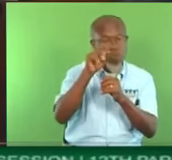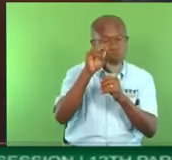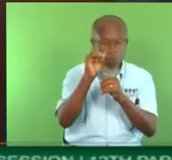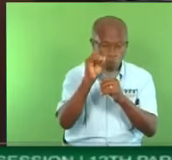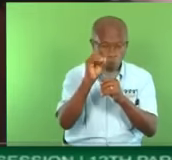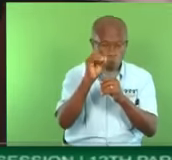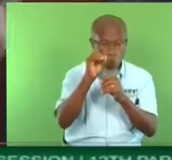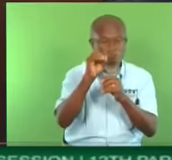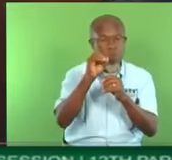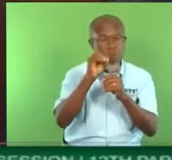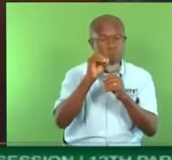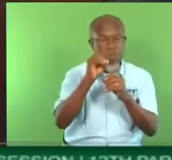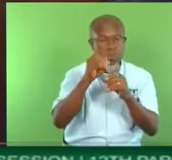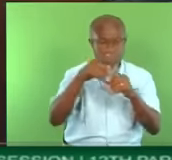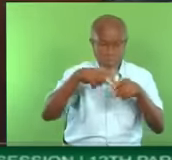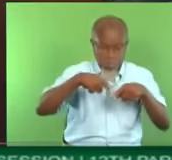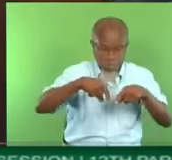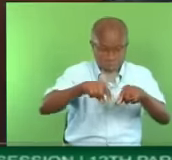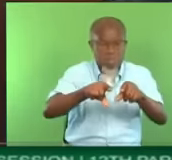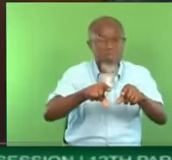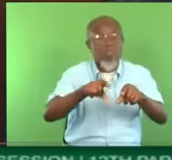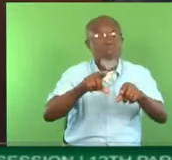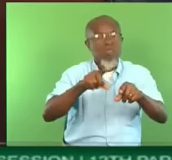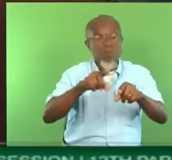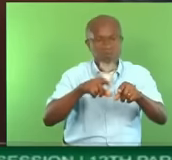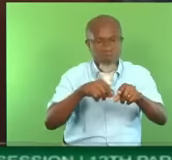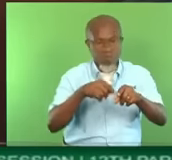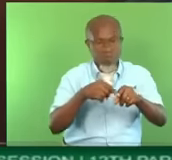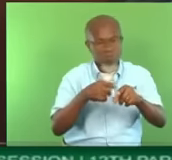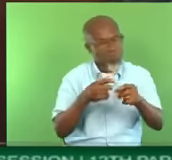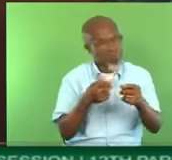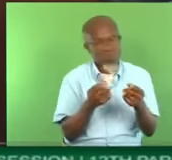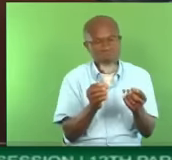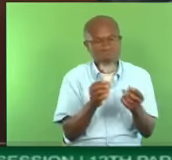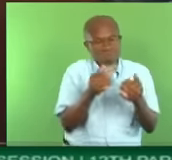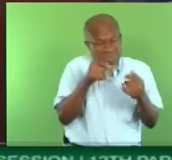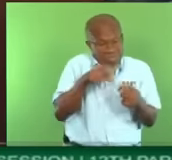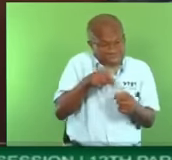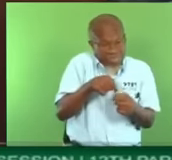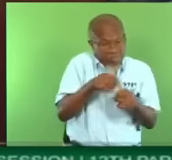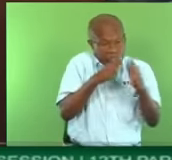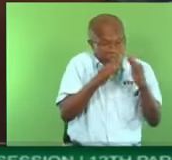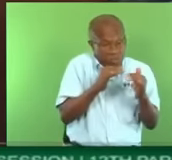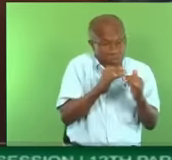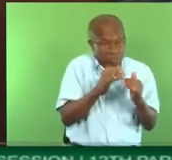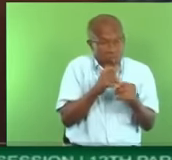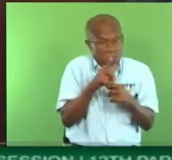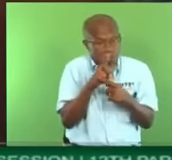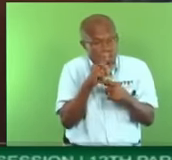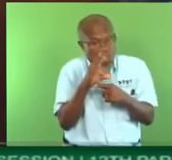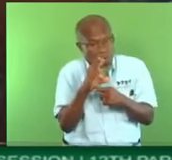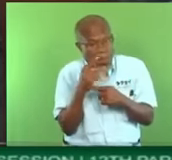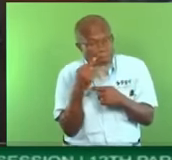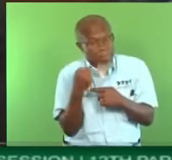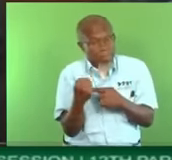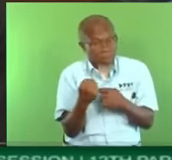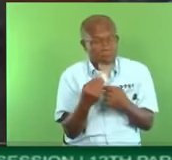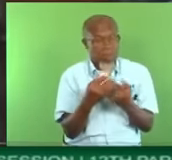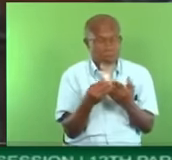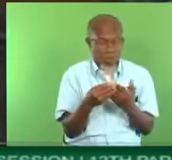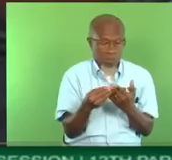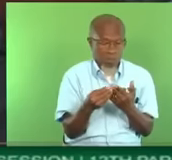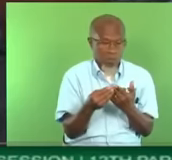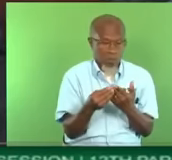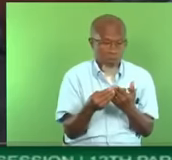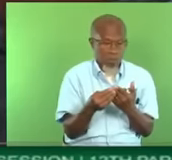oh, budgeted for this. We'll have to come to that. Mr. Deputy Speaker, when they look through and they conclude for the various